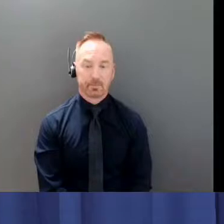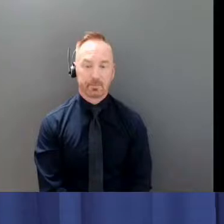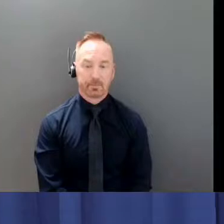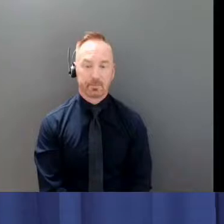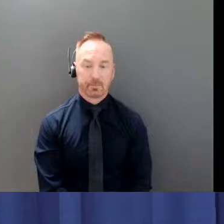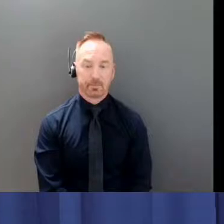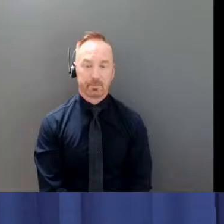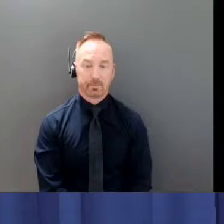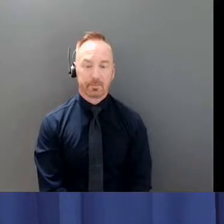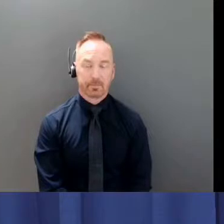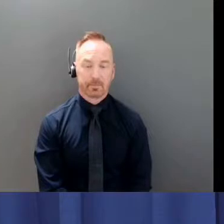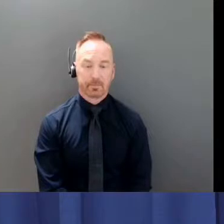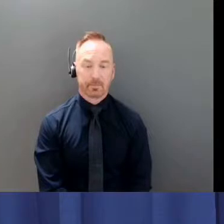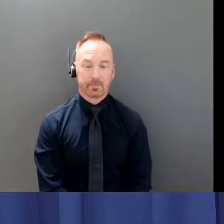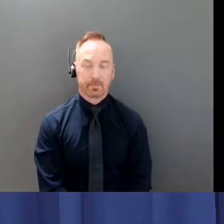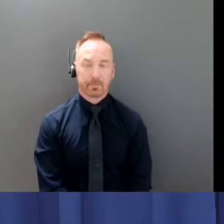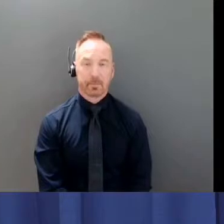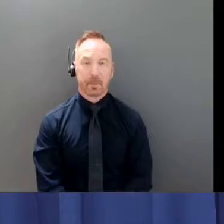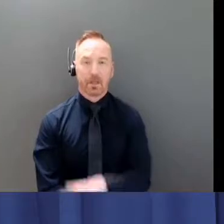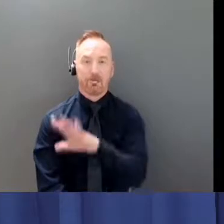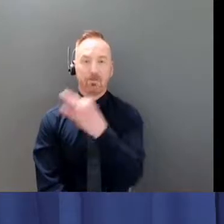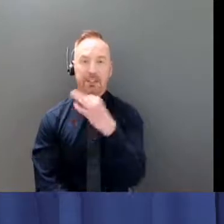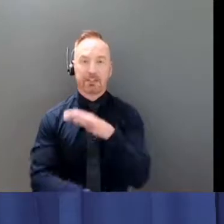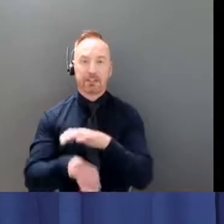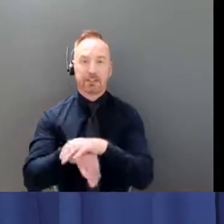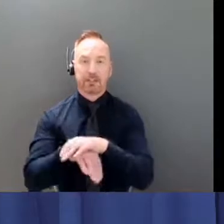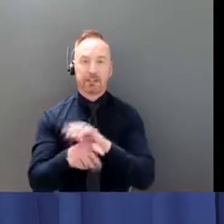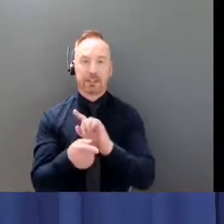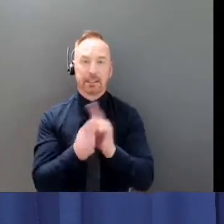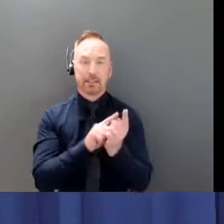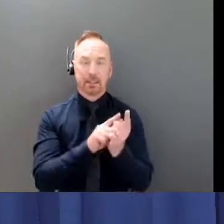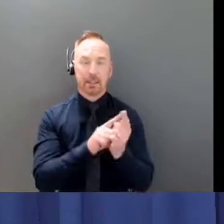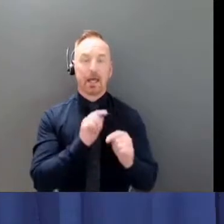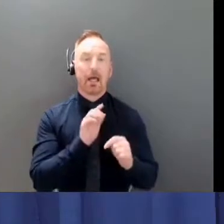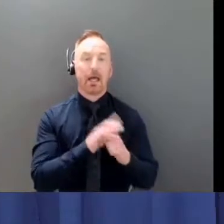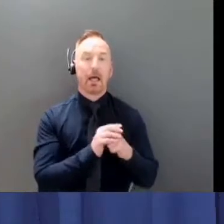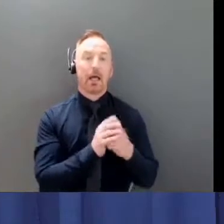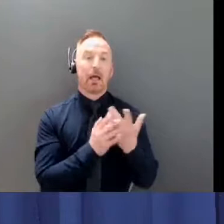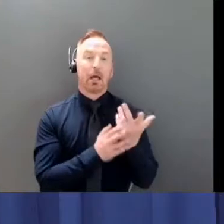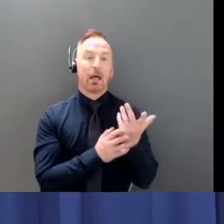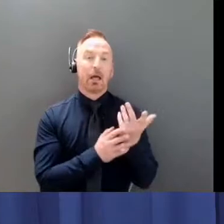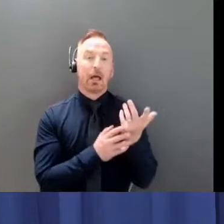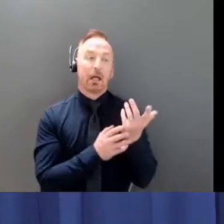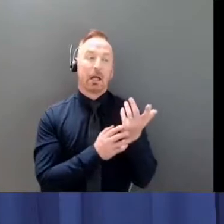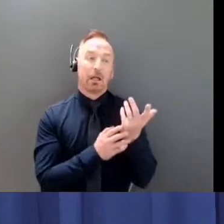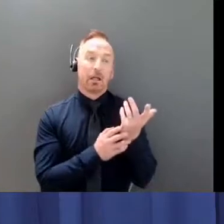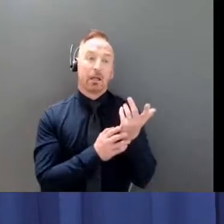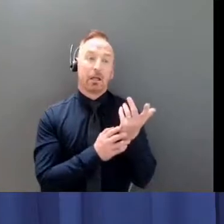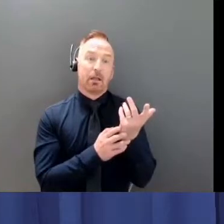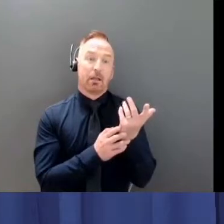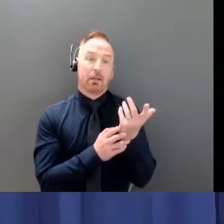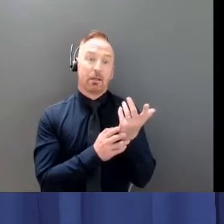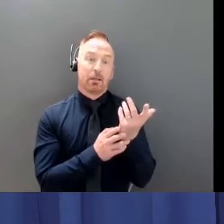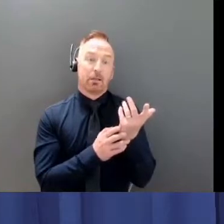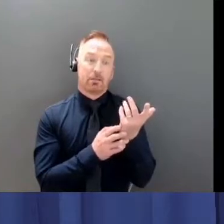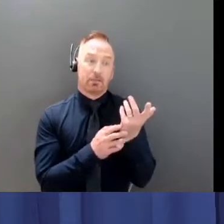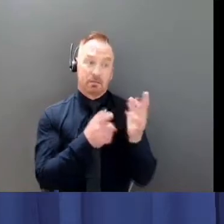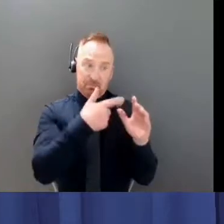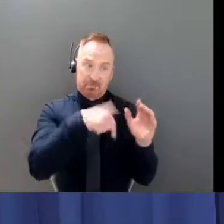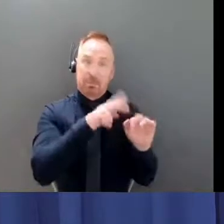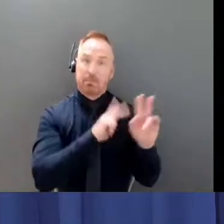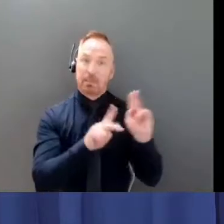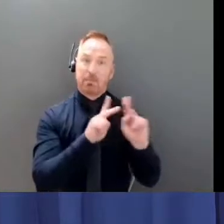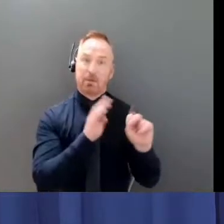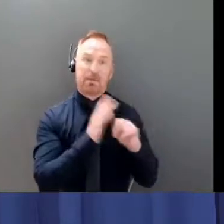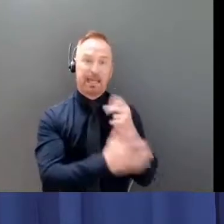There is a number of people who cannot be vaccinated for different reasons. Do you have any specific